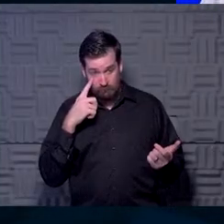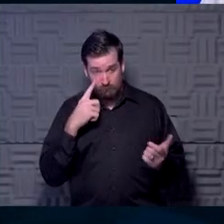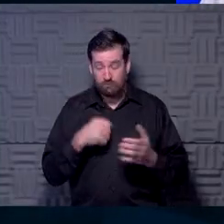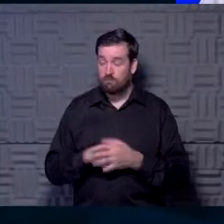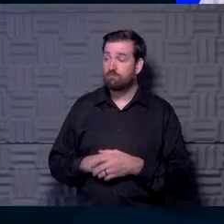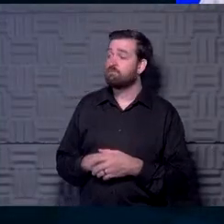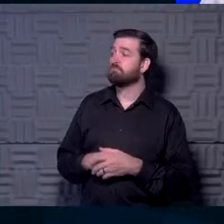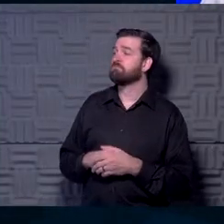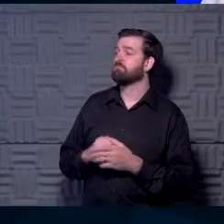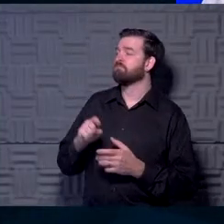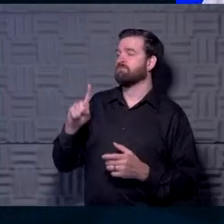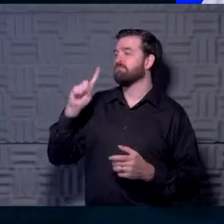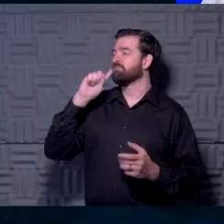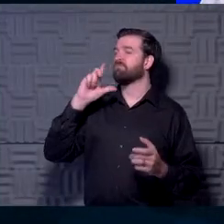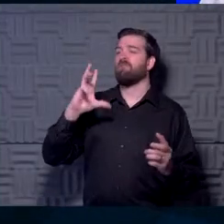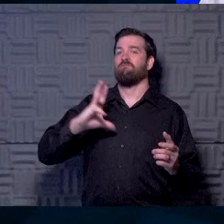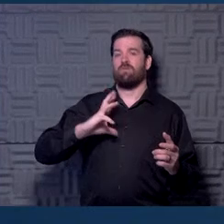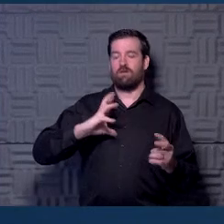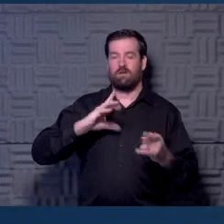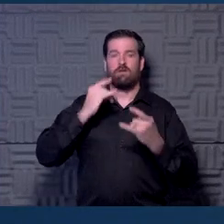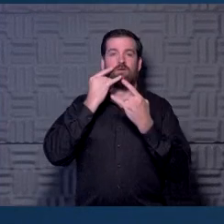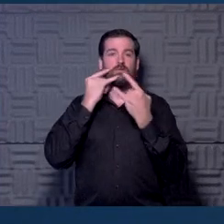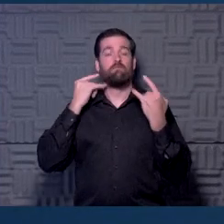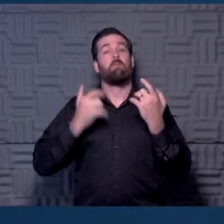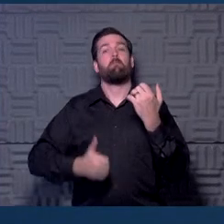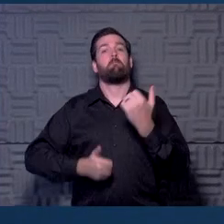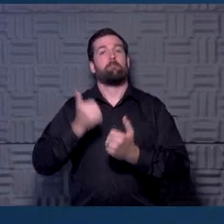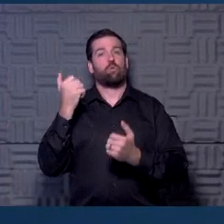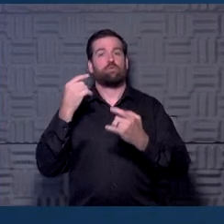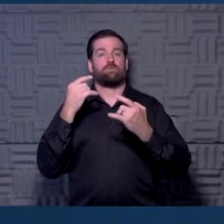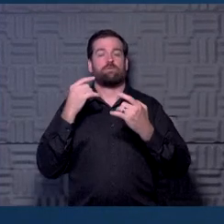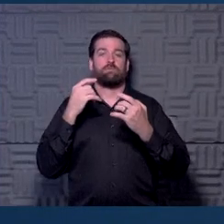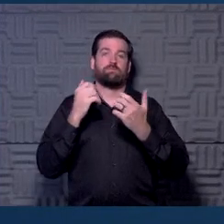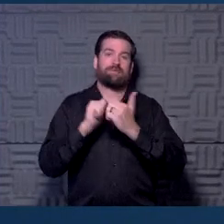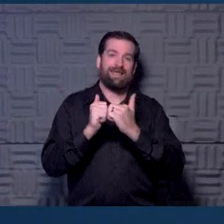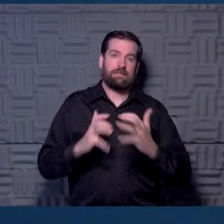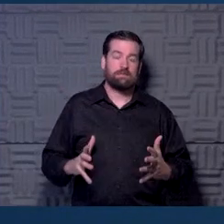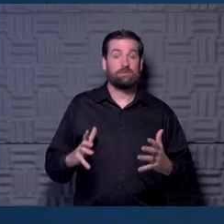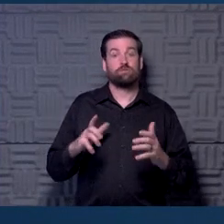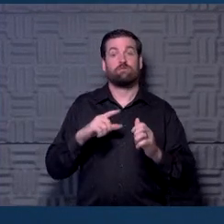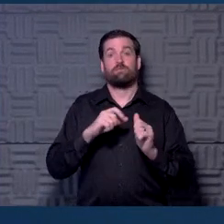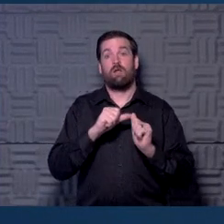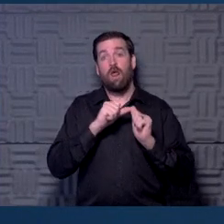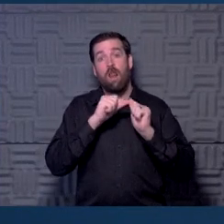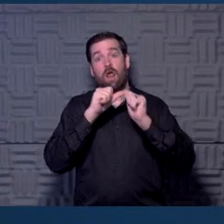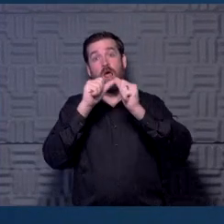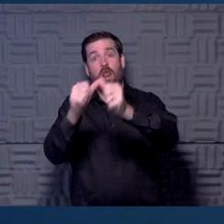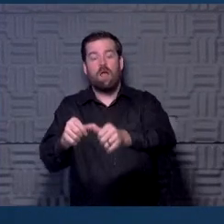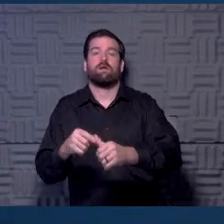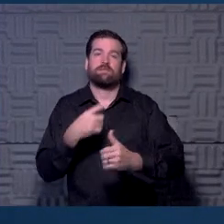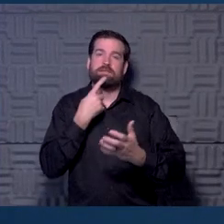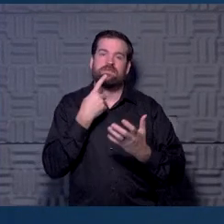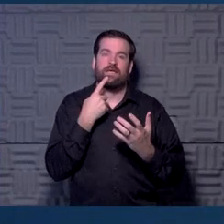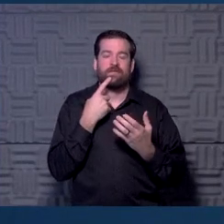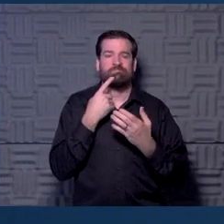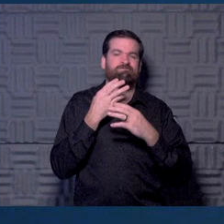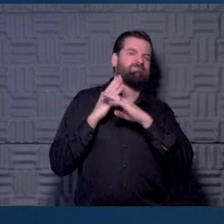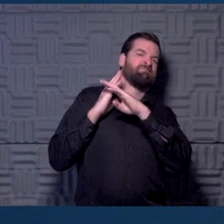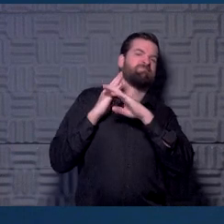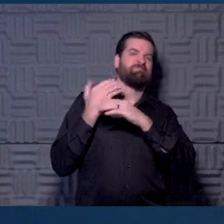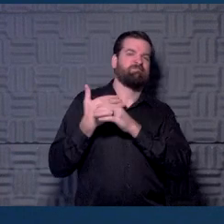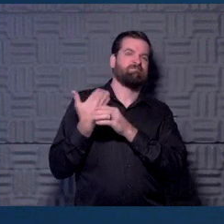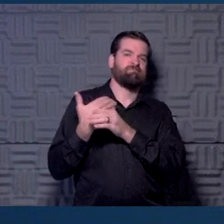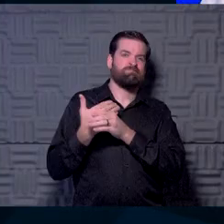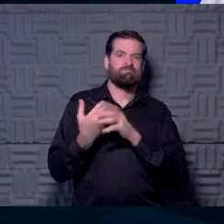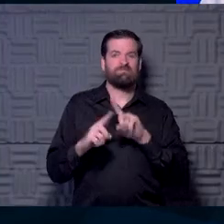I think it's perfectly fine to wear a mask. think most athletes and endurance athletes would say that it gets in their way, but I don't think it would cause any